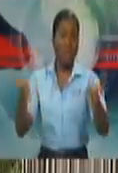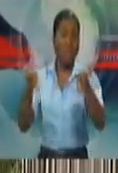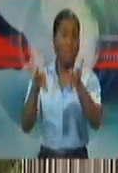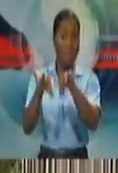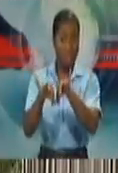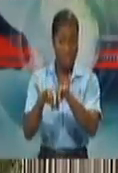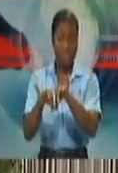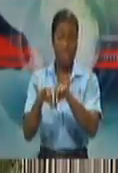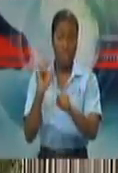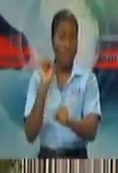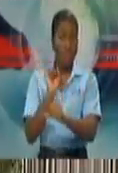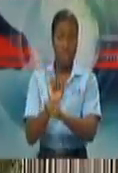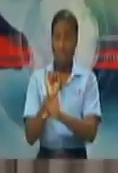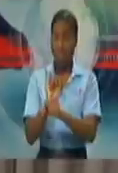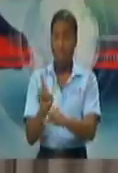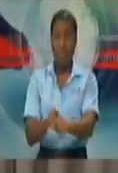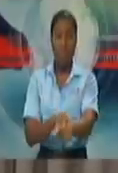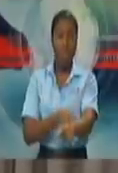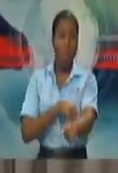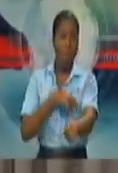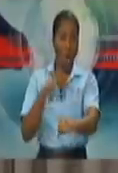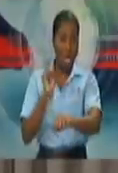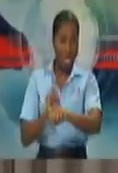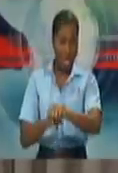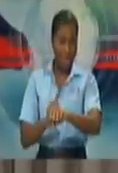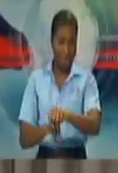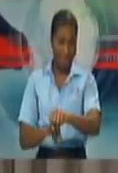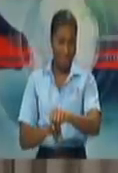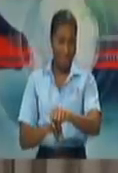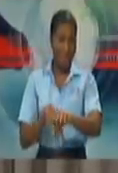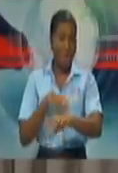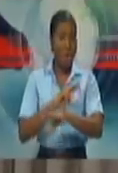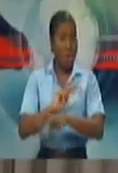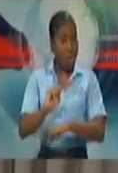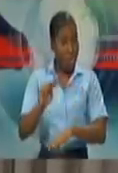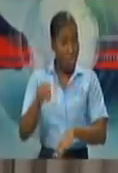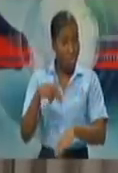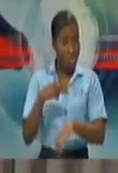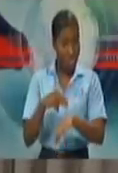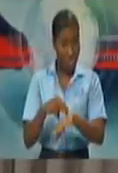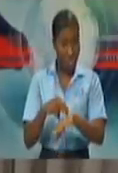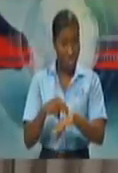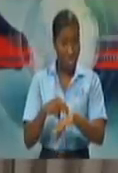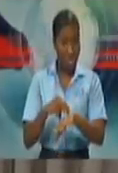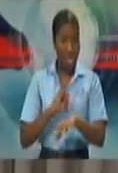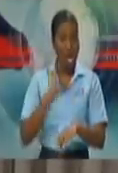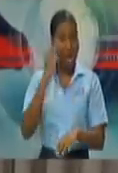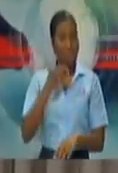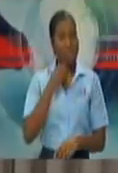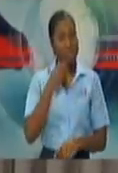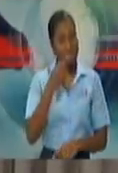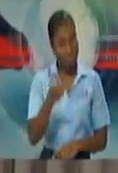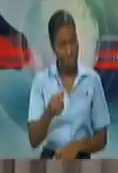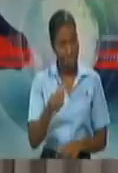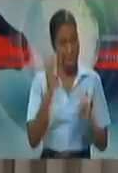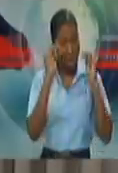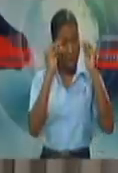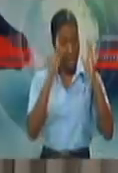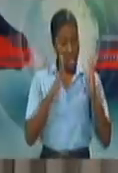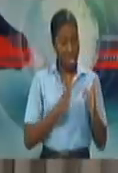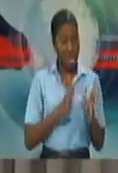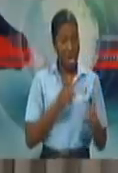been in existence for a long time. Normally, I would admit that the Ministry of Trade and Industry does not have a direct engagement with them